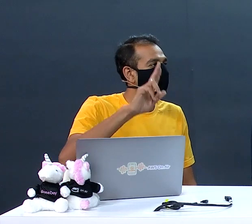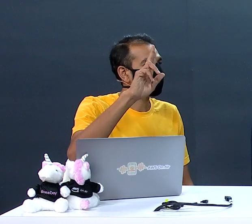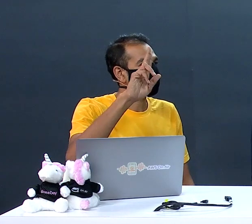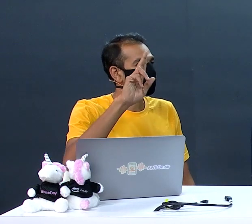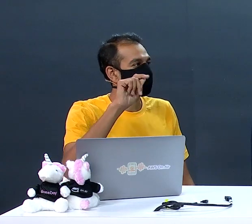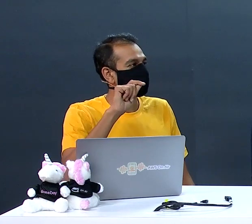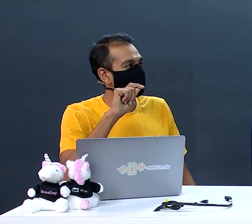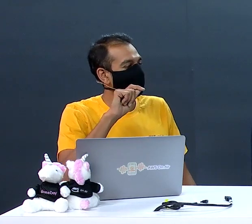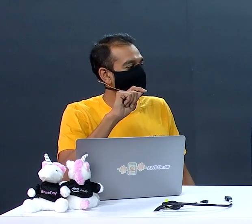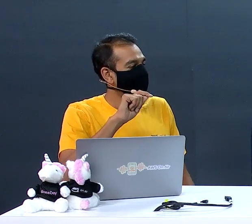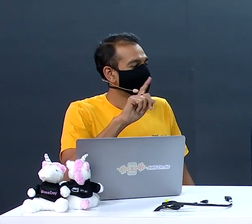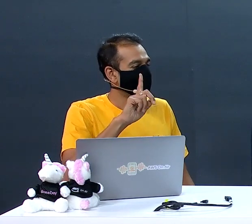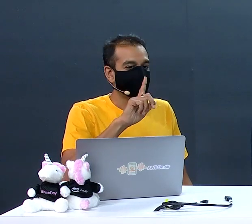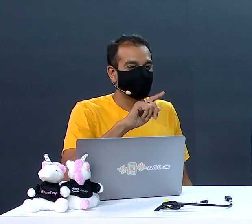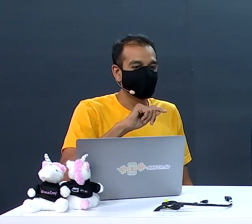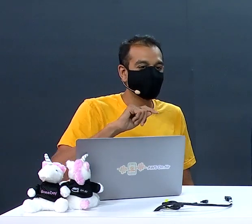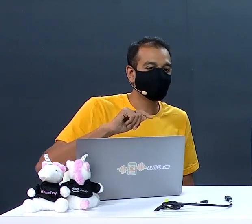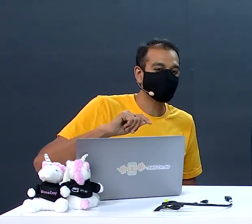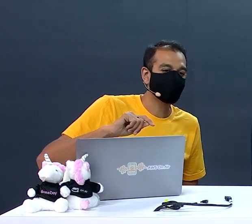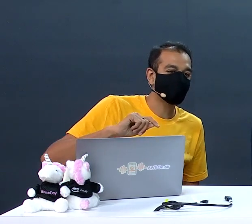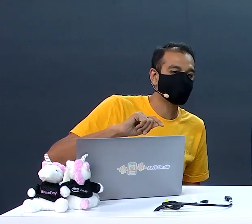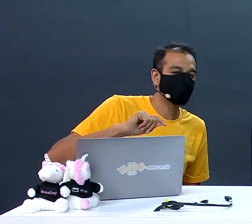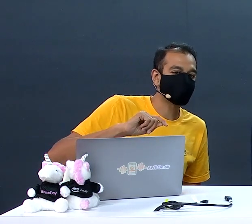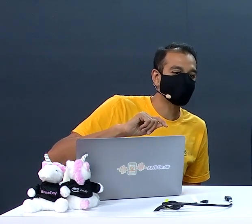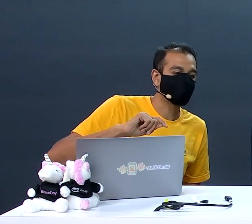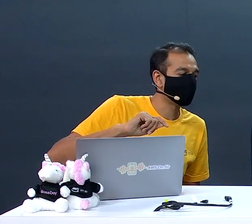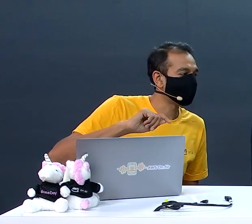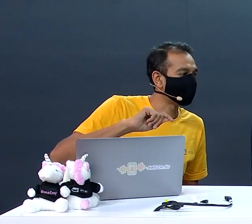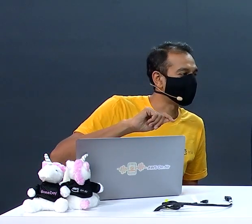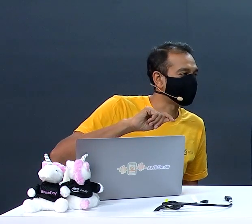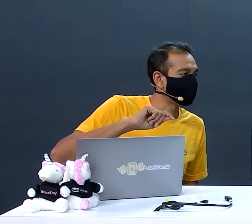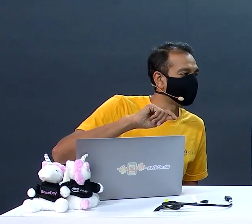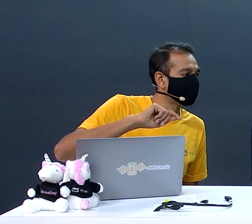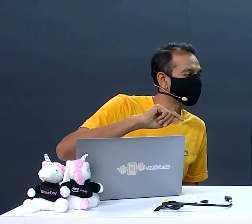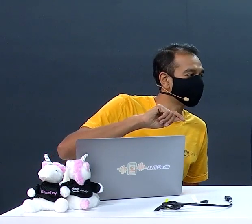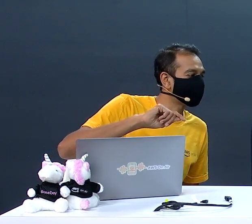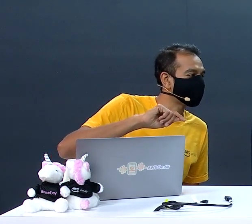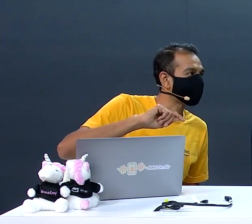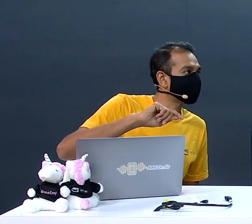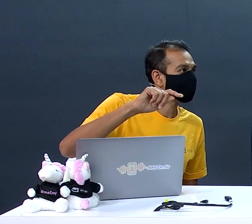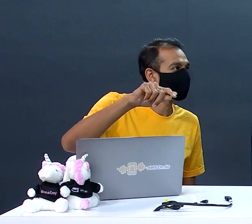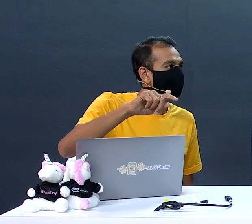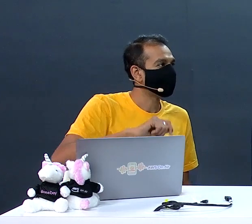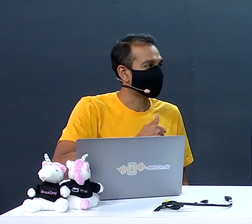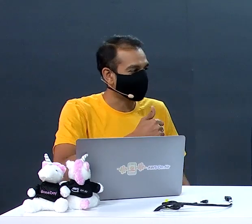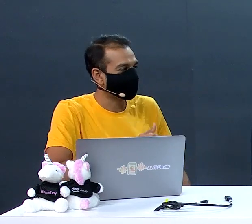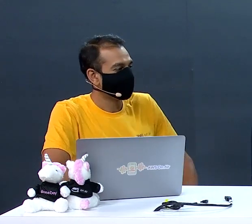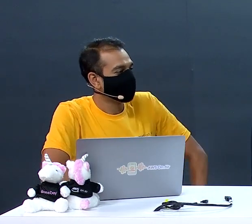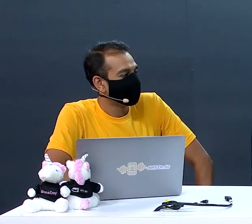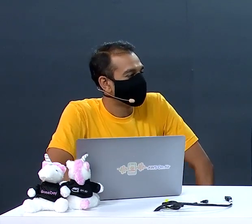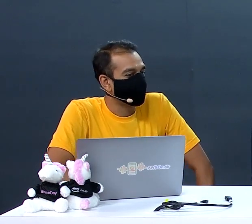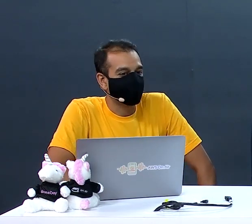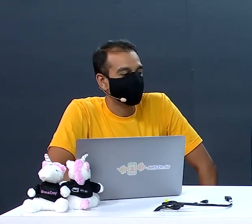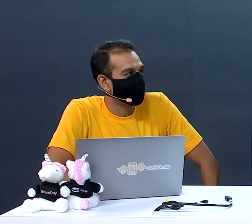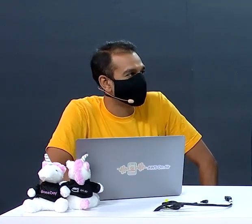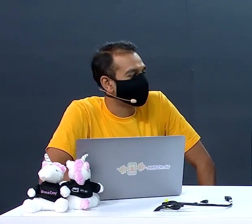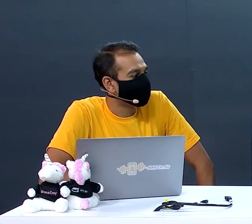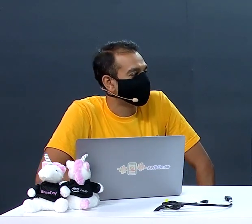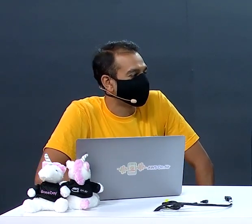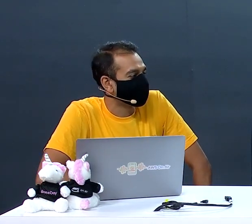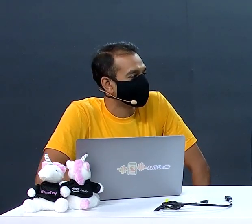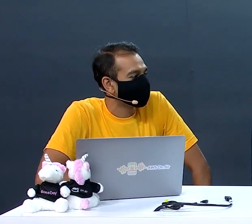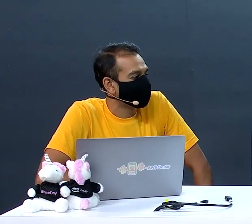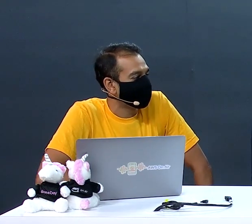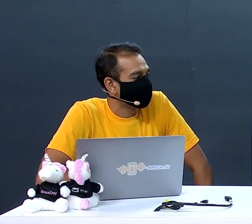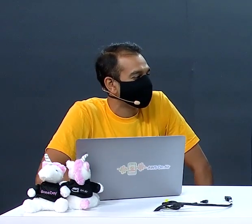specifying the image URI. I think we can't see the screen on screen share. Okay. It's on? All All